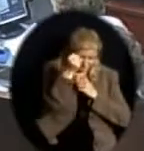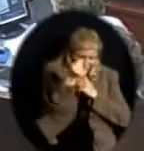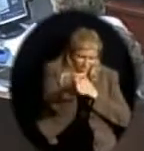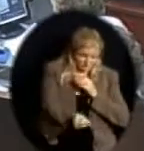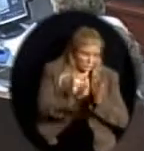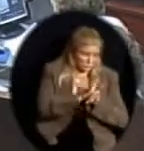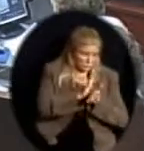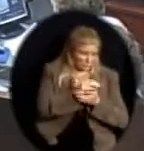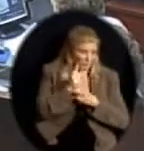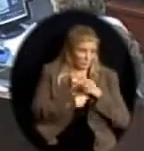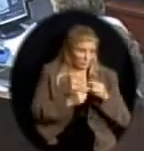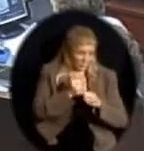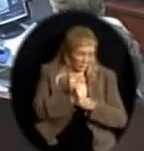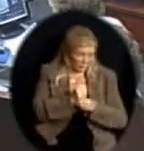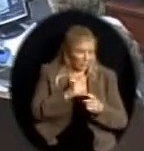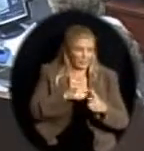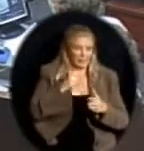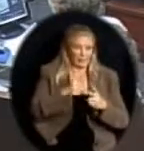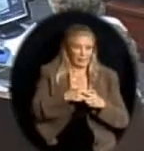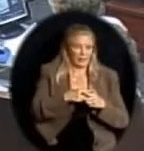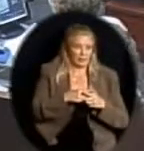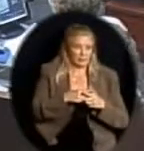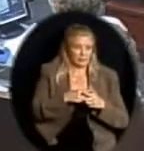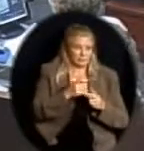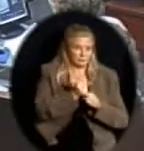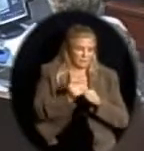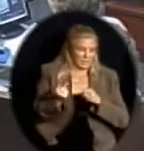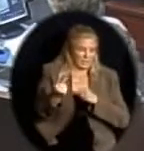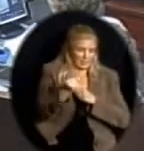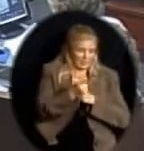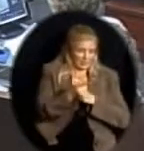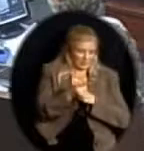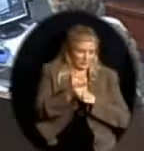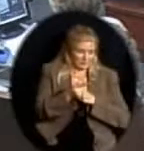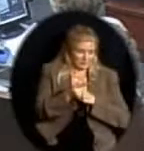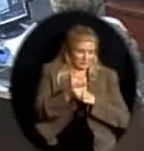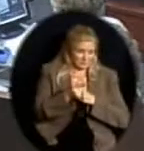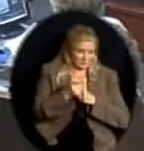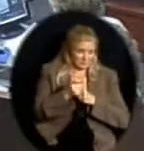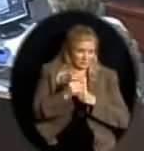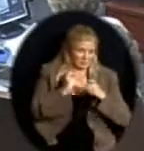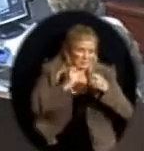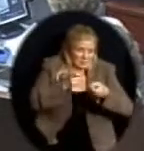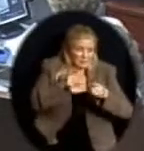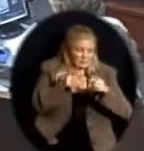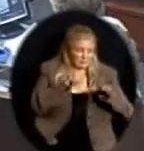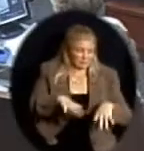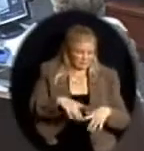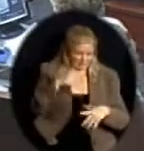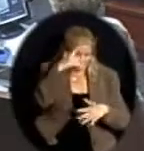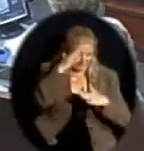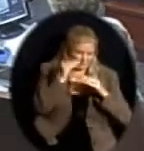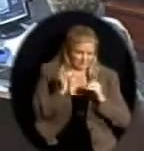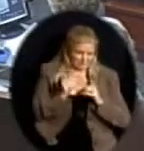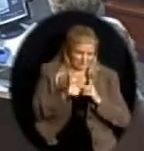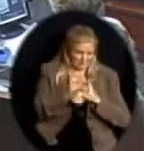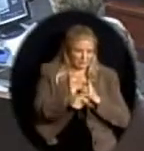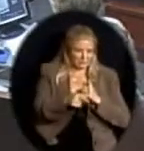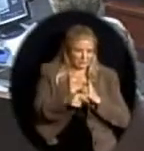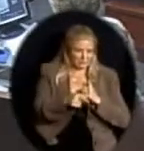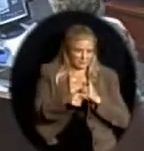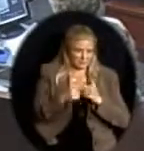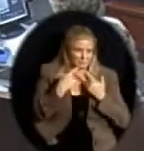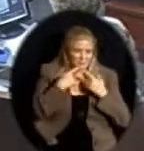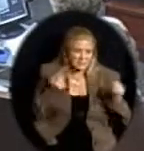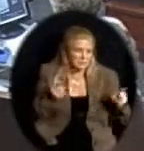a year later testing them and expecting them to be at the same level as someone who had been in that culture and that language